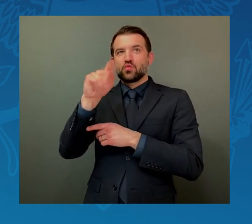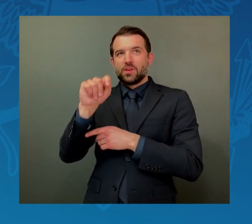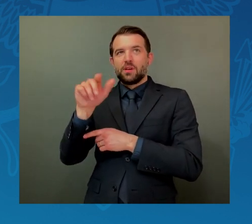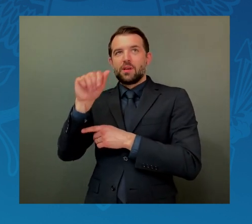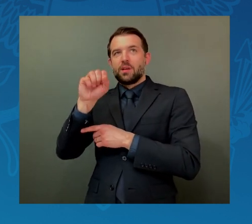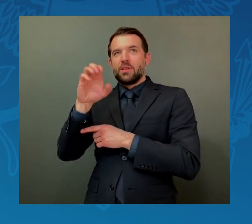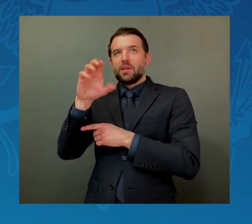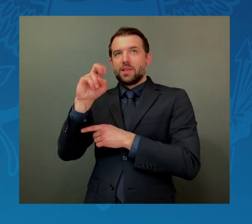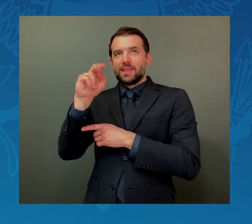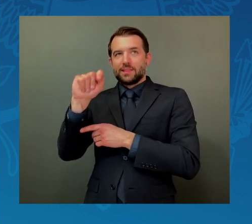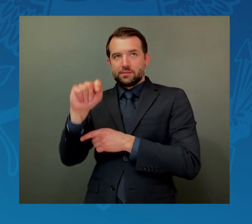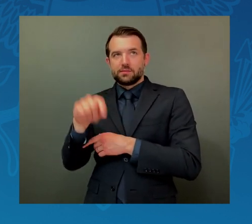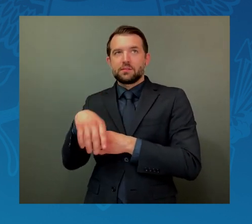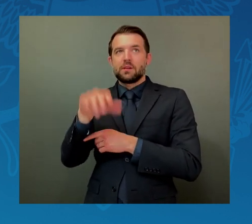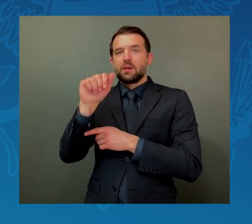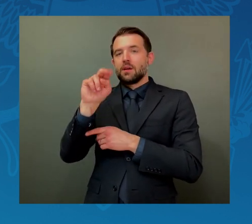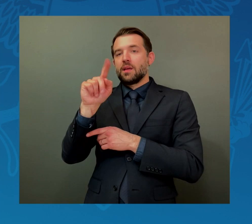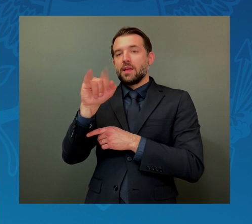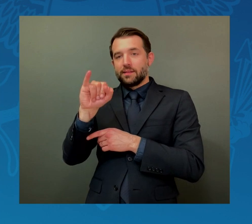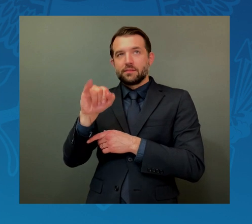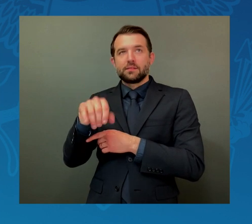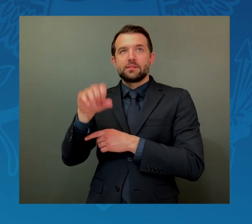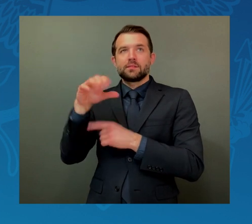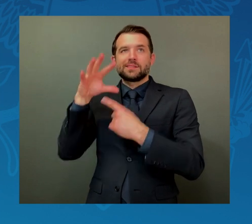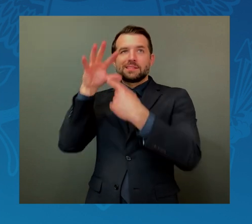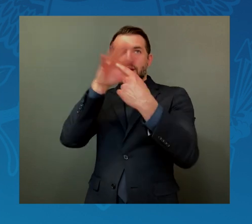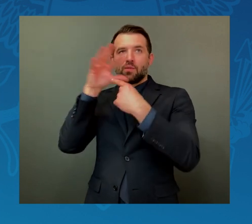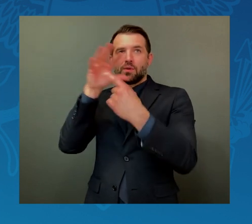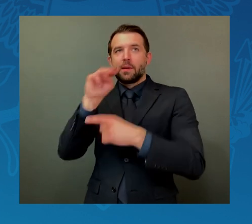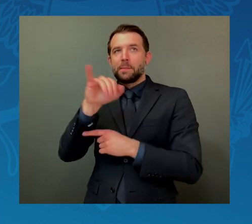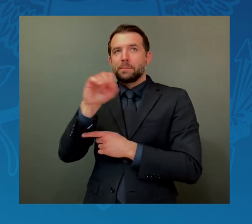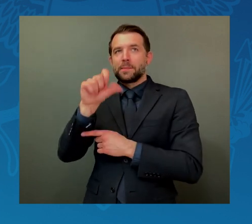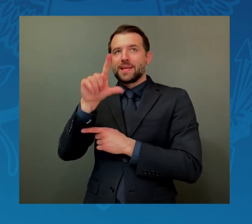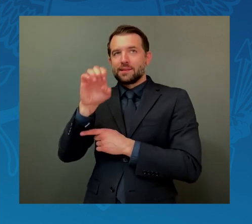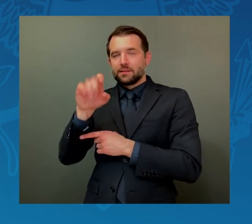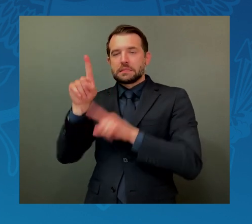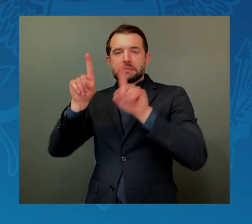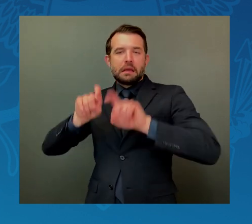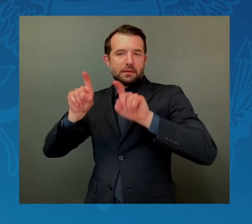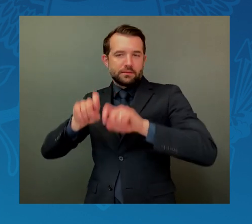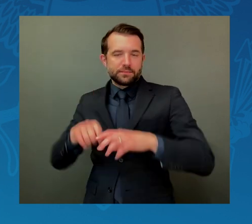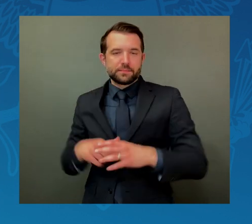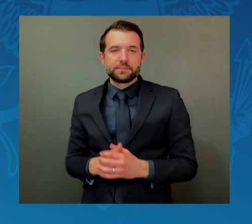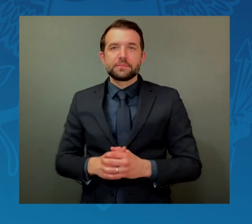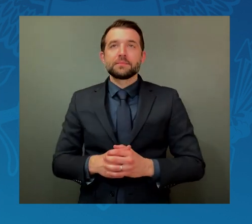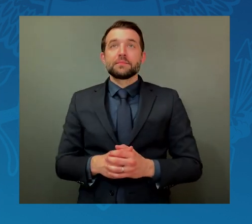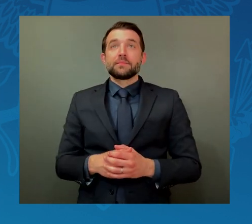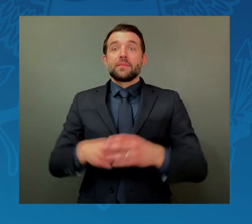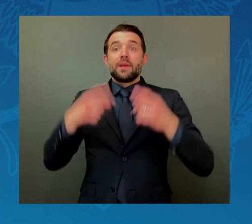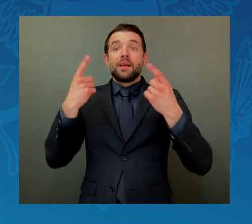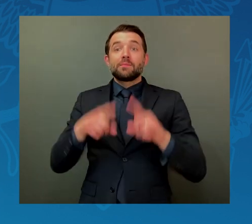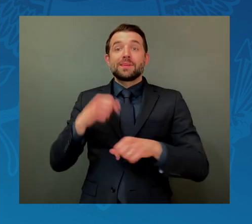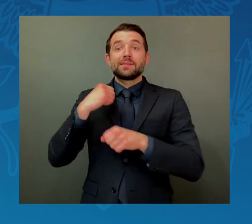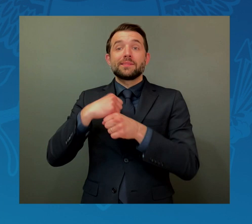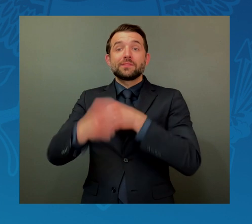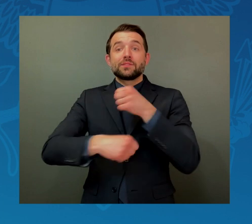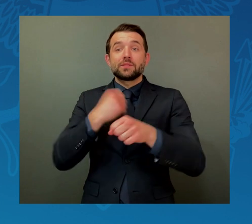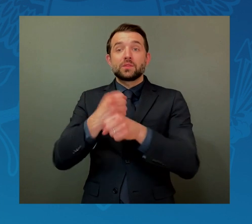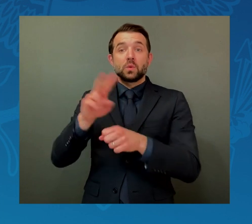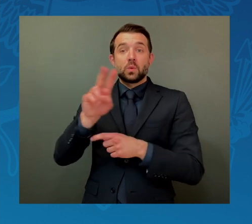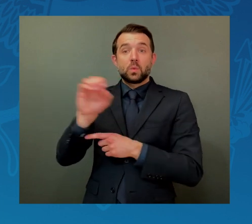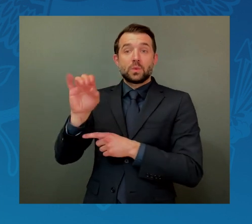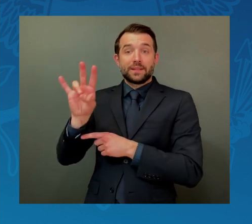-satellite missile test. In 2007, China conducted a similar test.